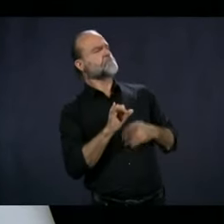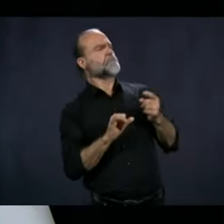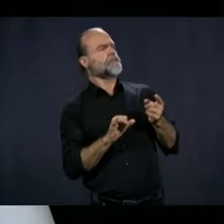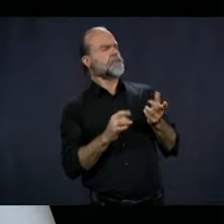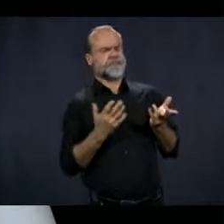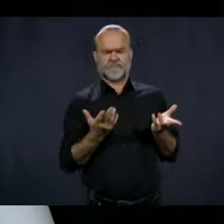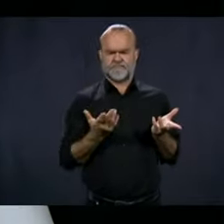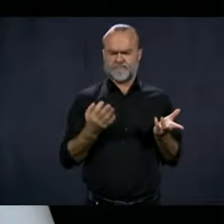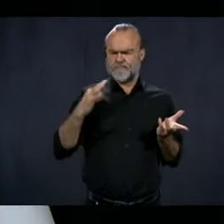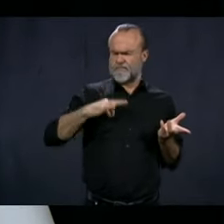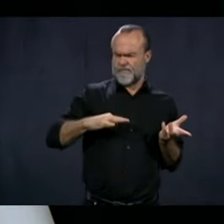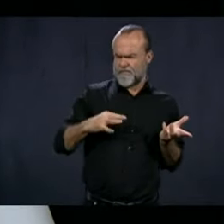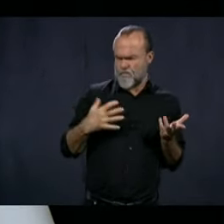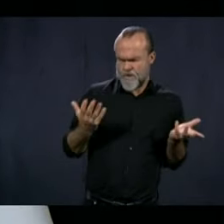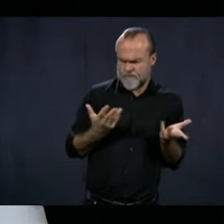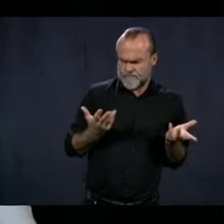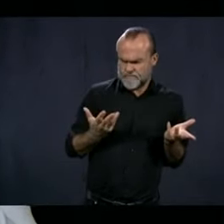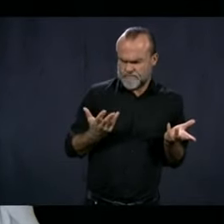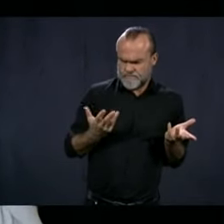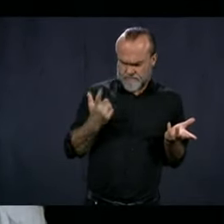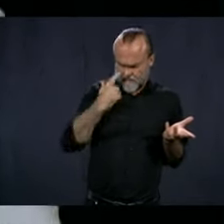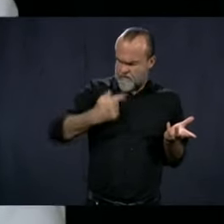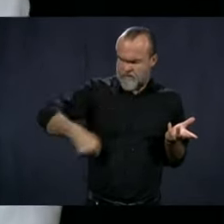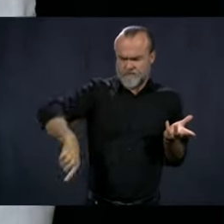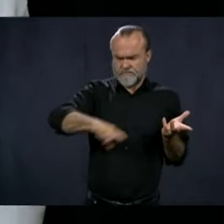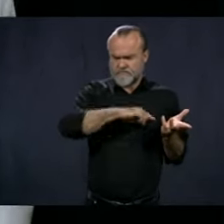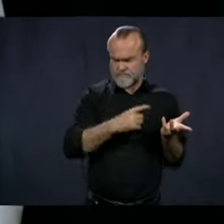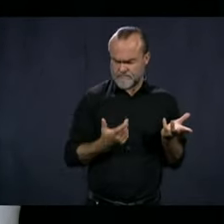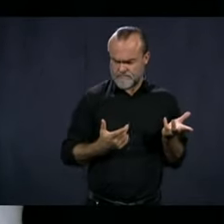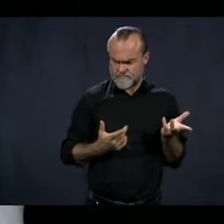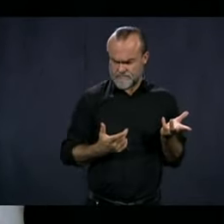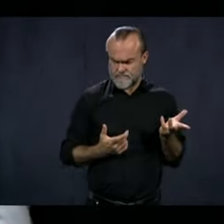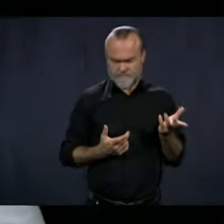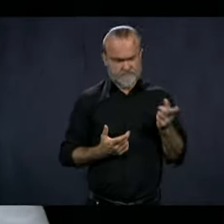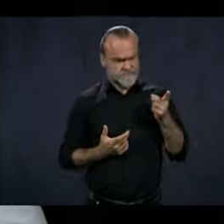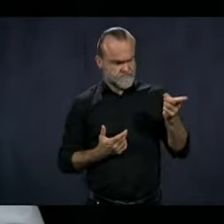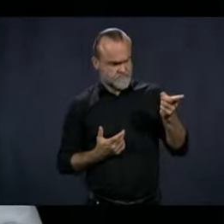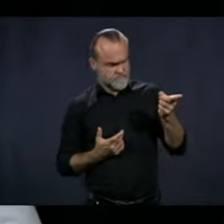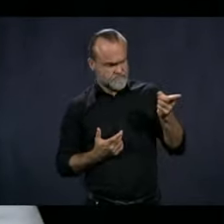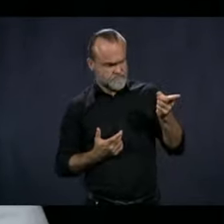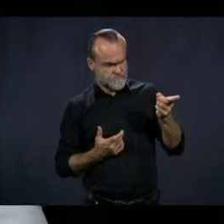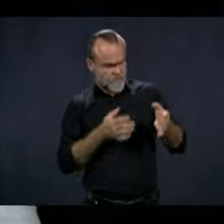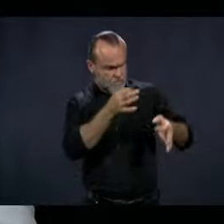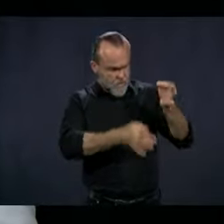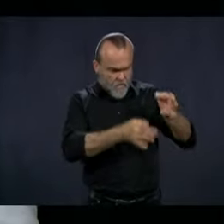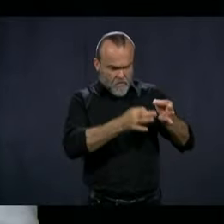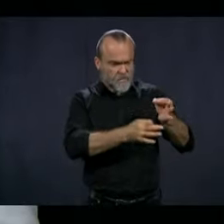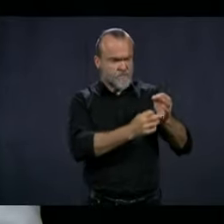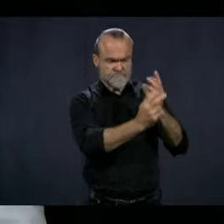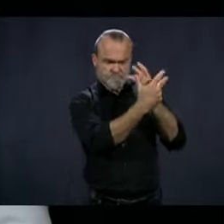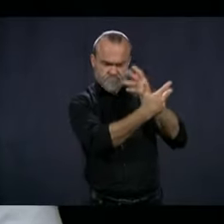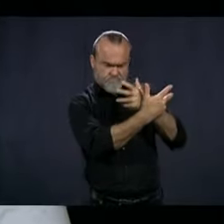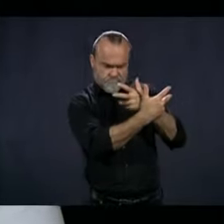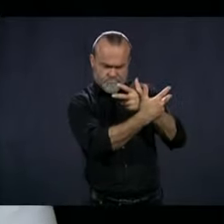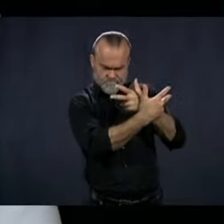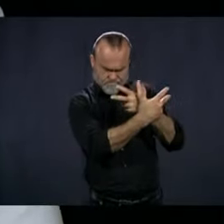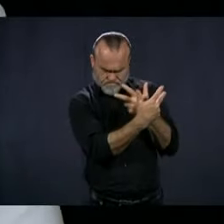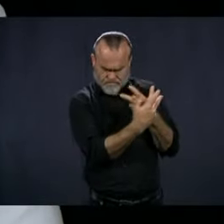gains for citizens having those virtual courtrooms? Because